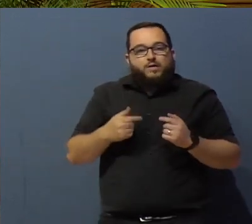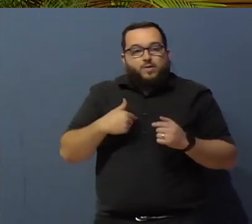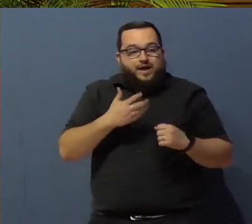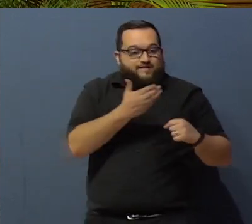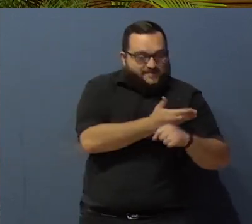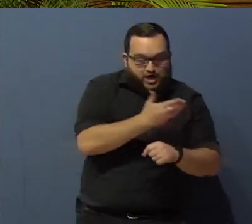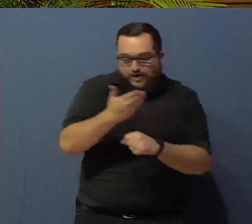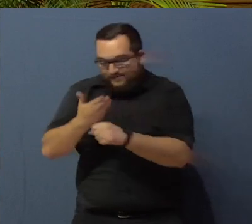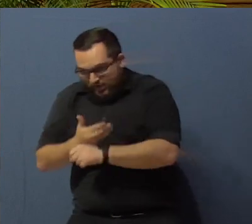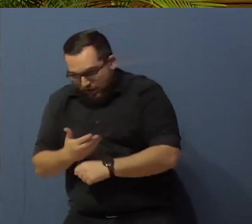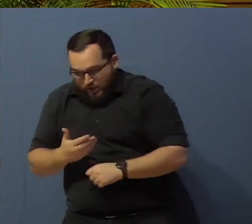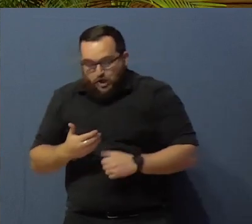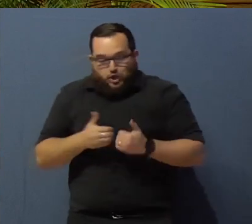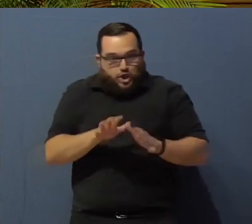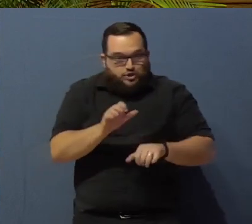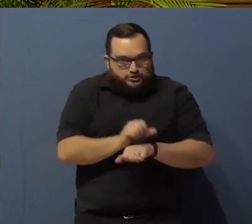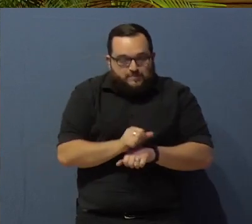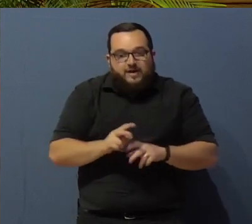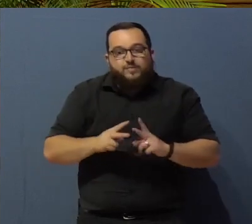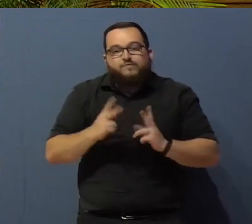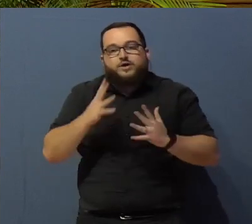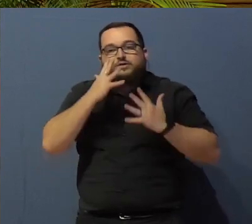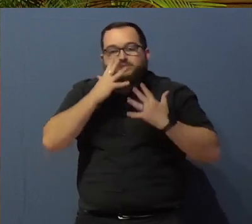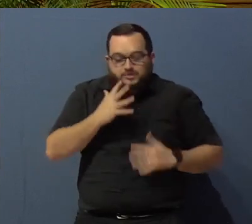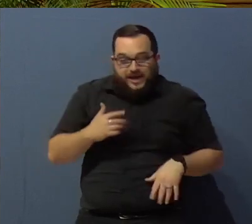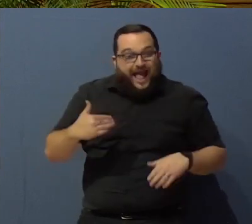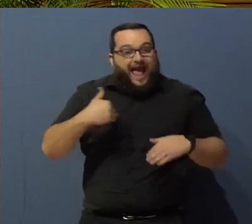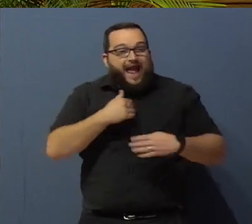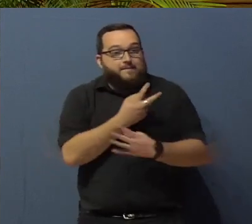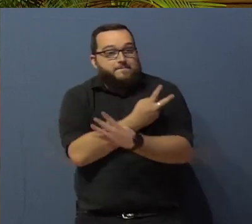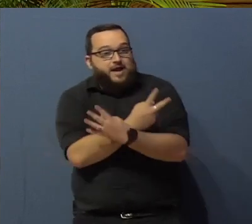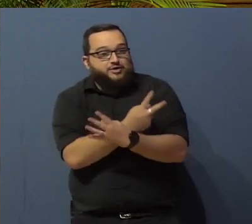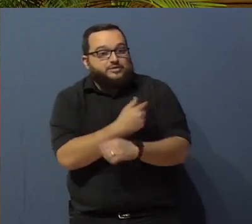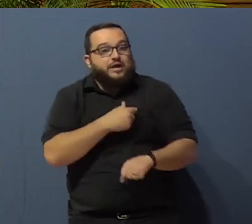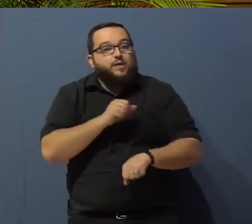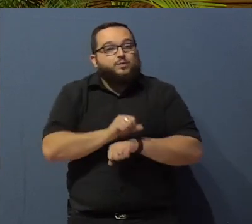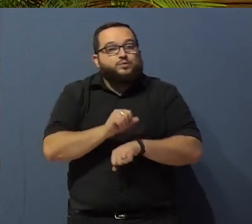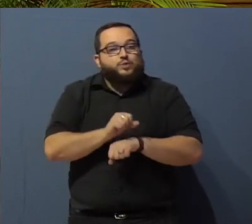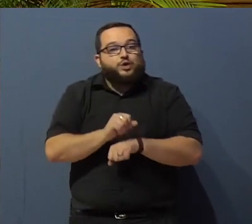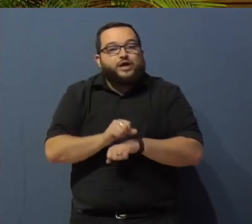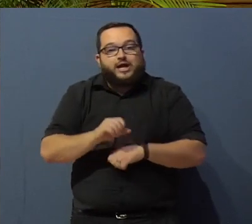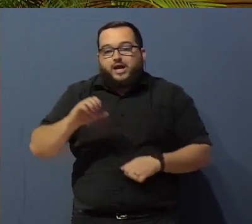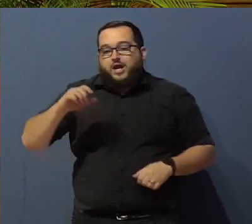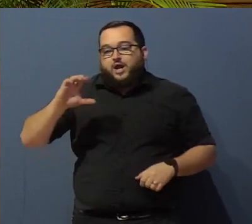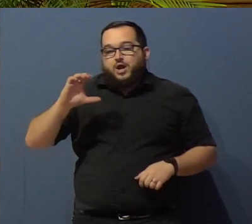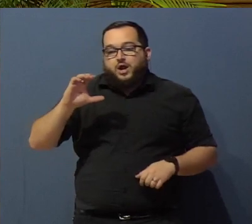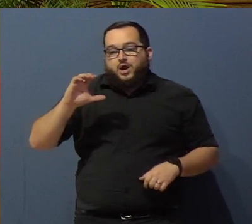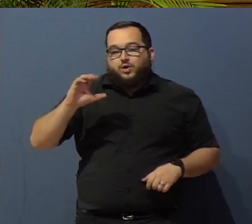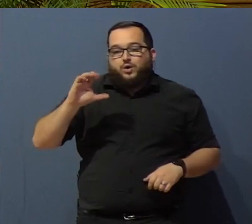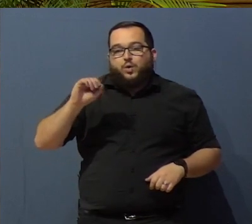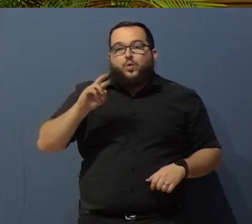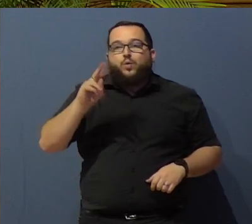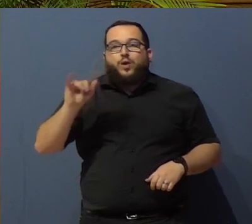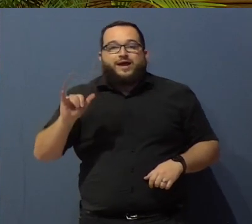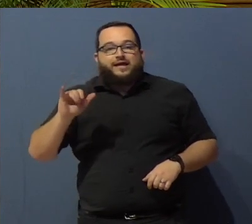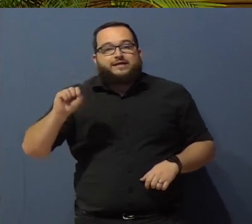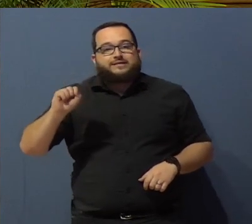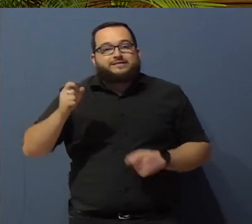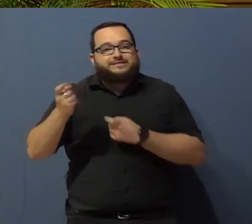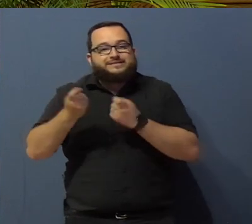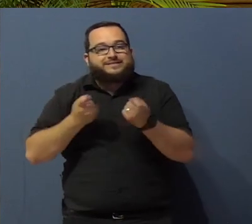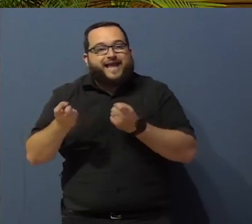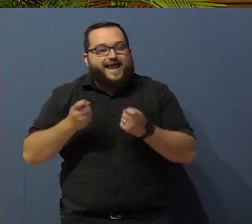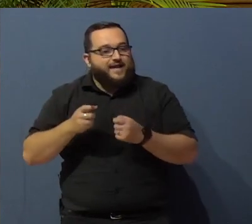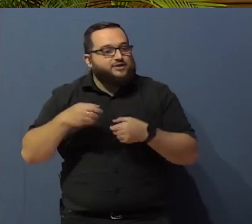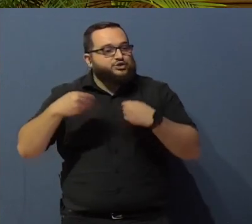of life. In fact, I had my master's degree and I was working at Corky's Skate Shop for $5.50 an hour. And my